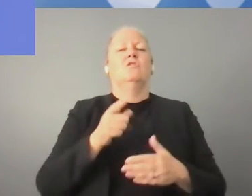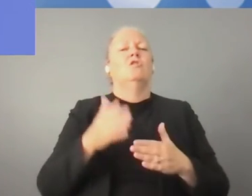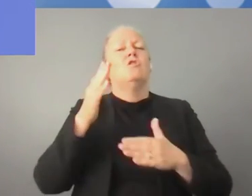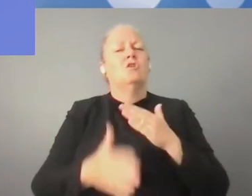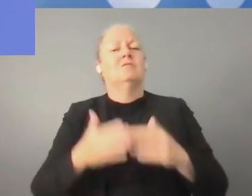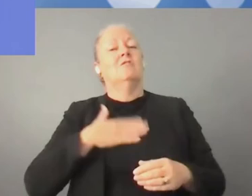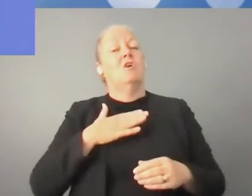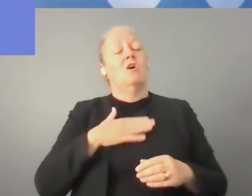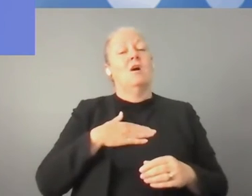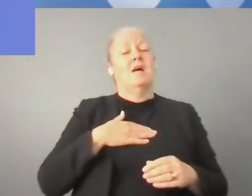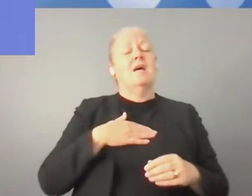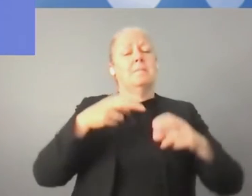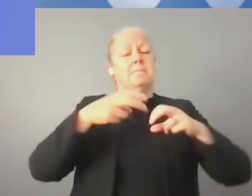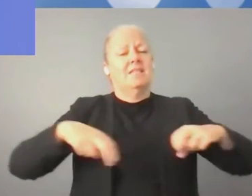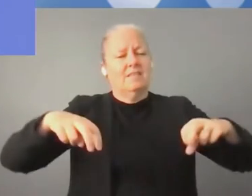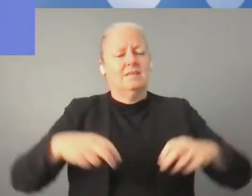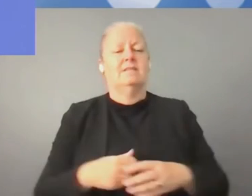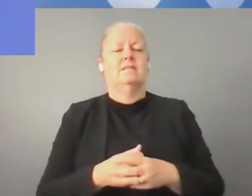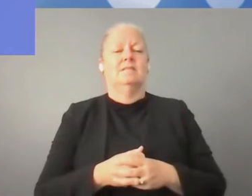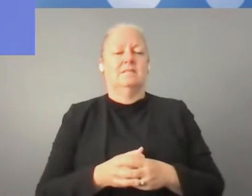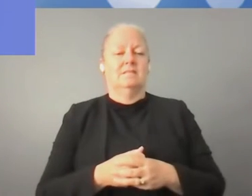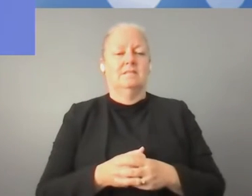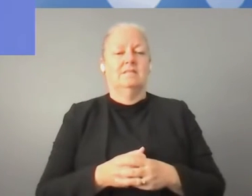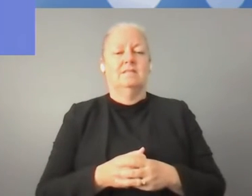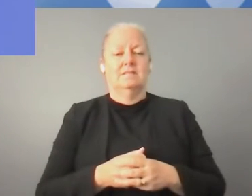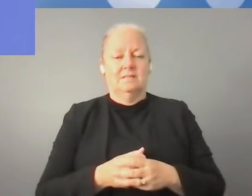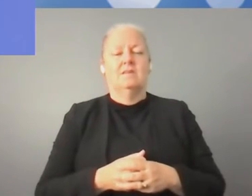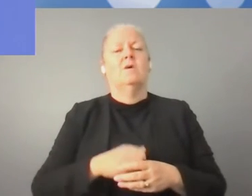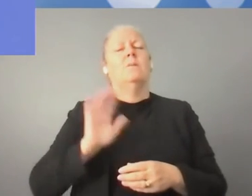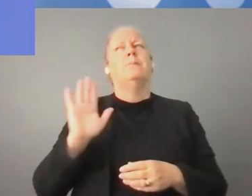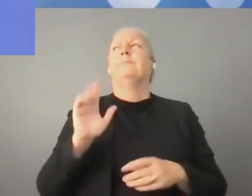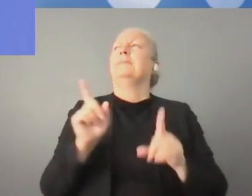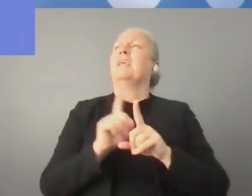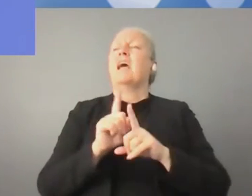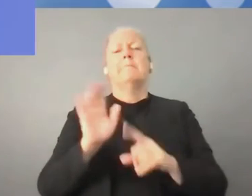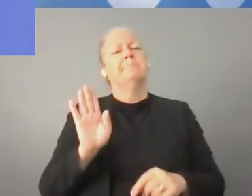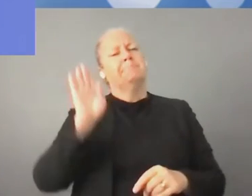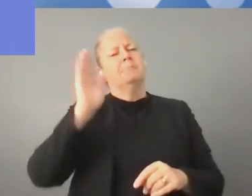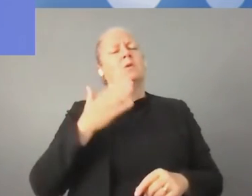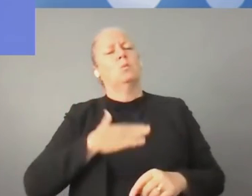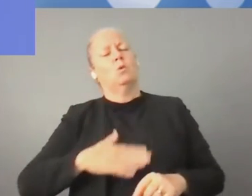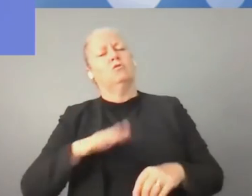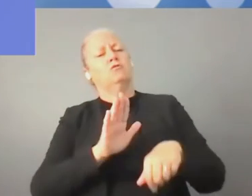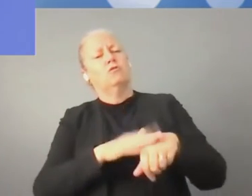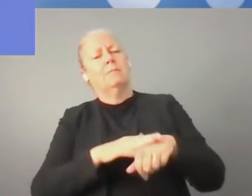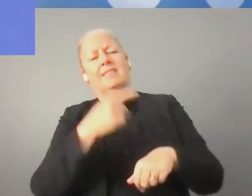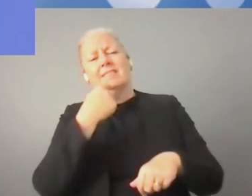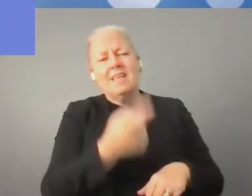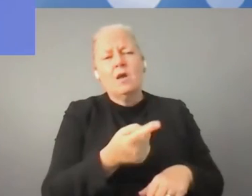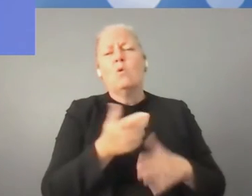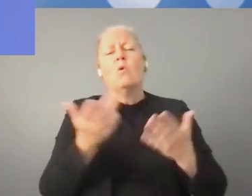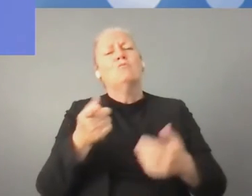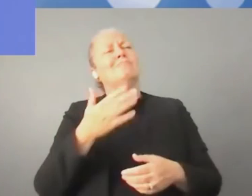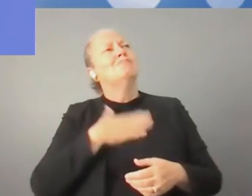called voluntary commitments or comments. So, if there is anything else you would like to